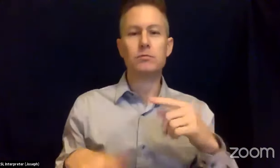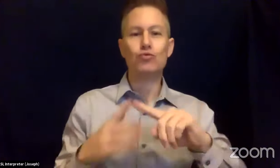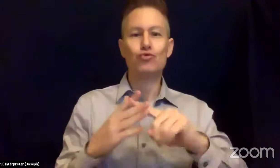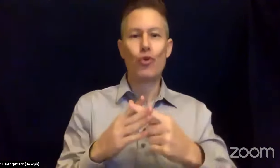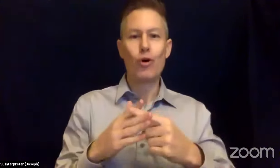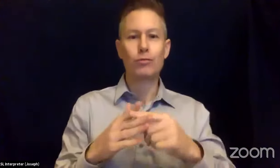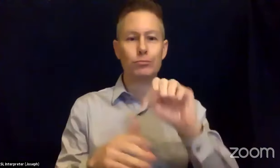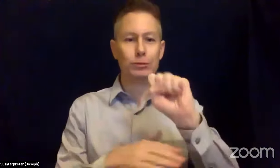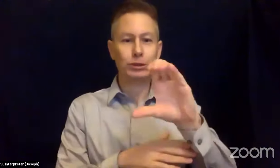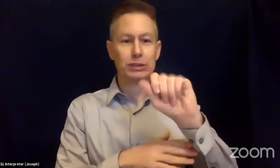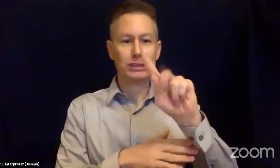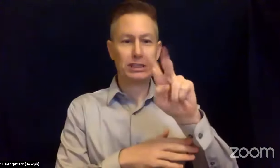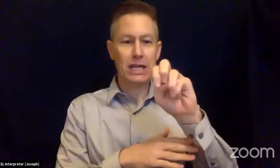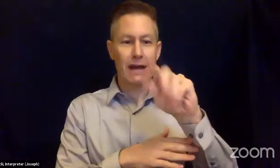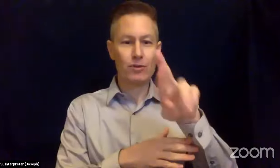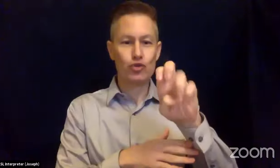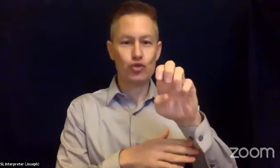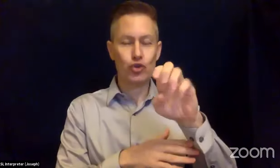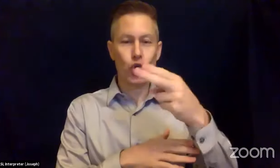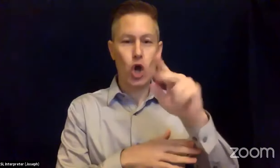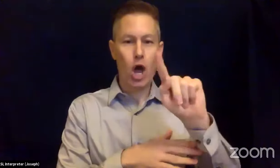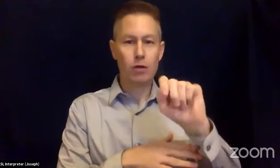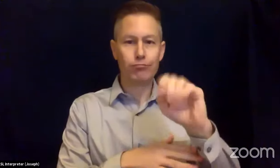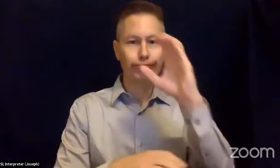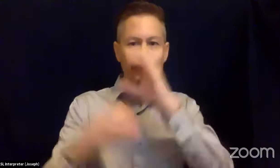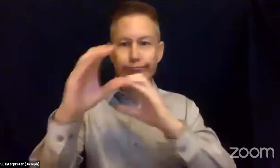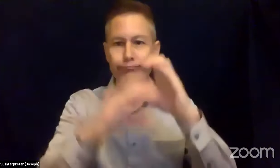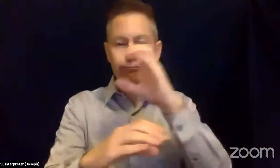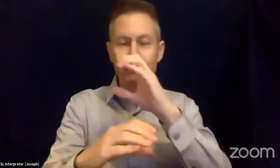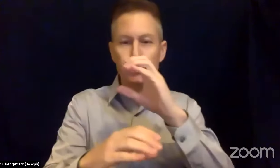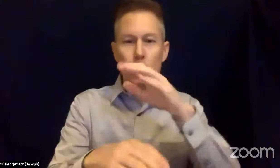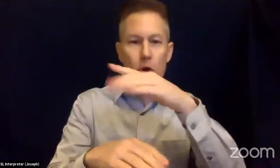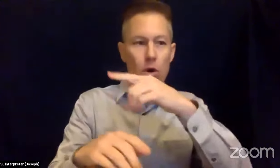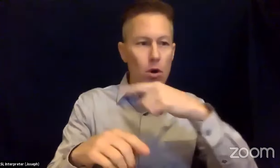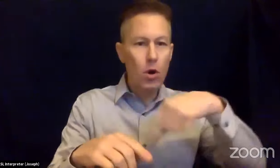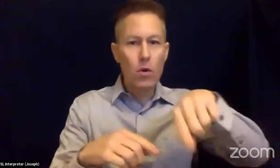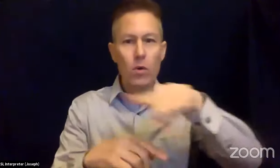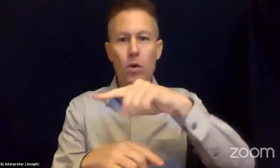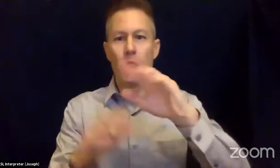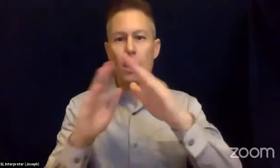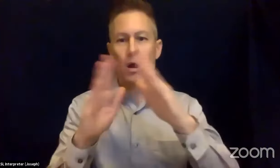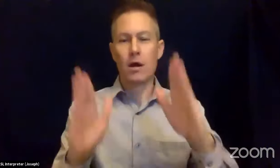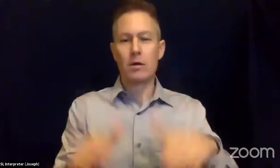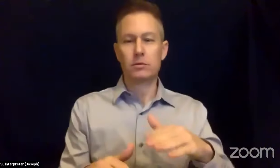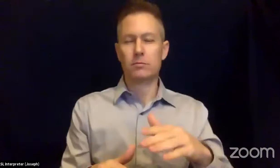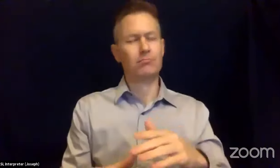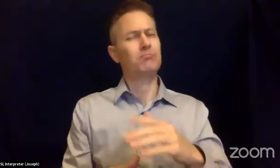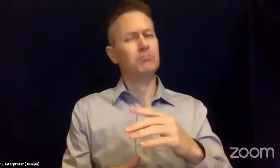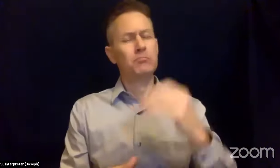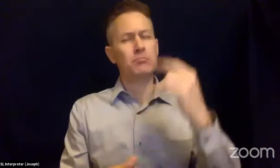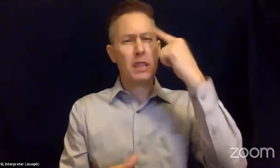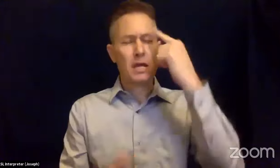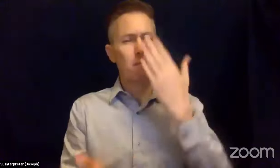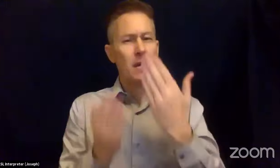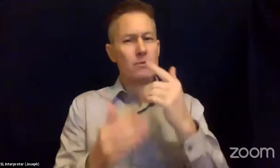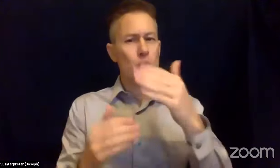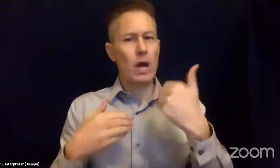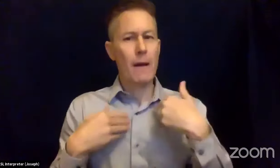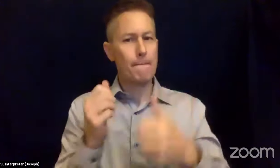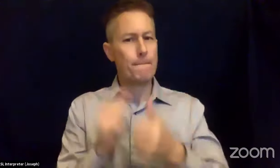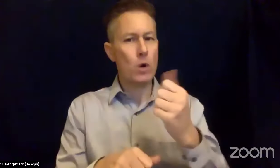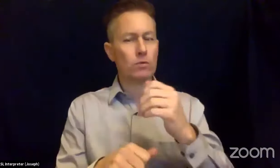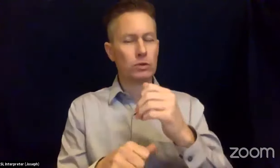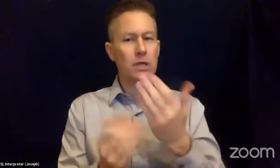items around your house. You probably have most of them already. And please don't forget your pets when you are